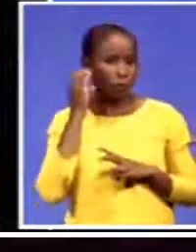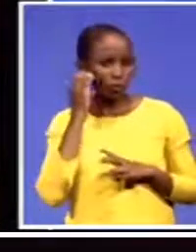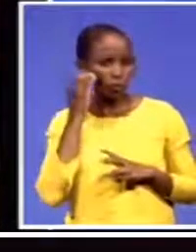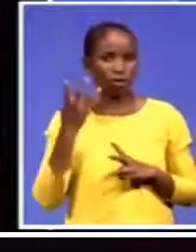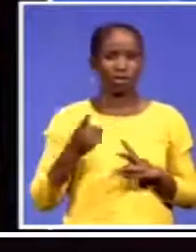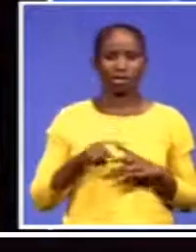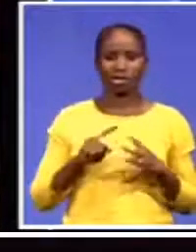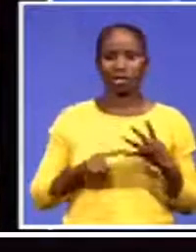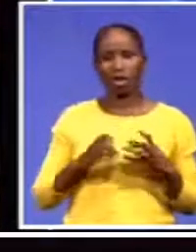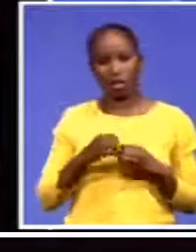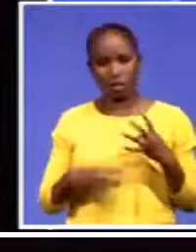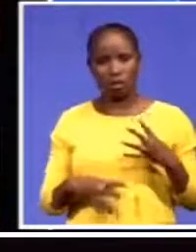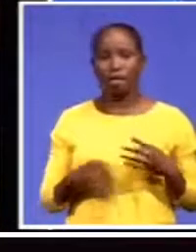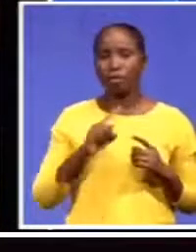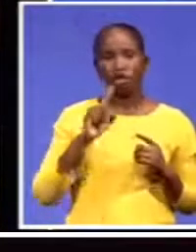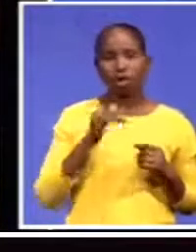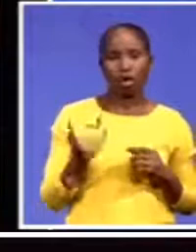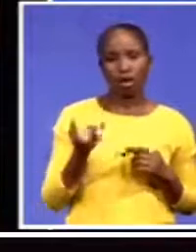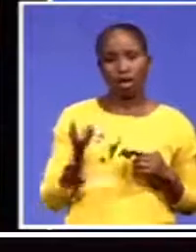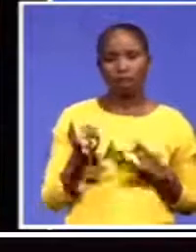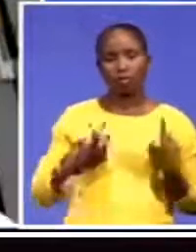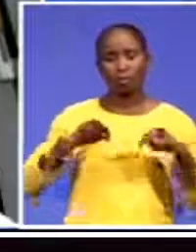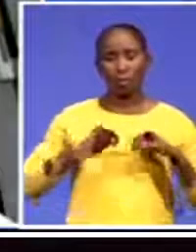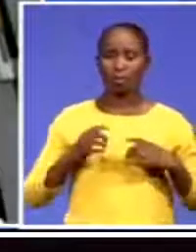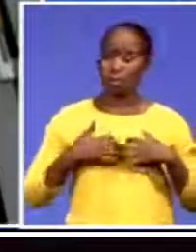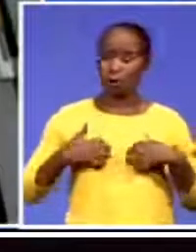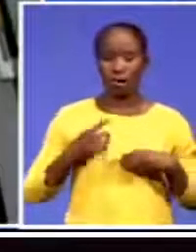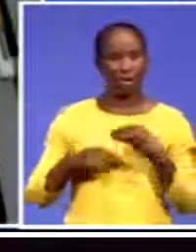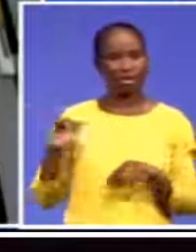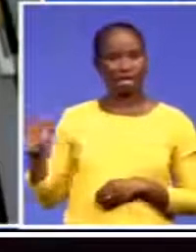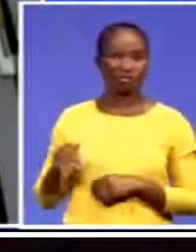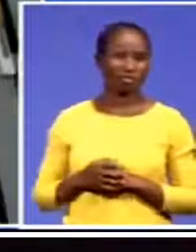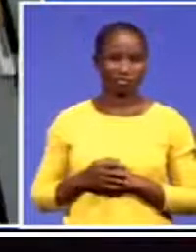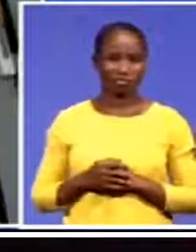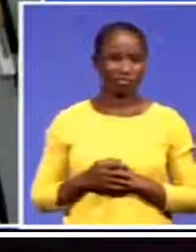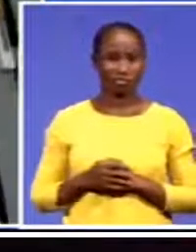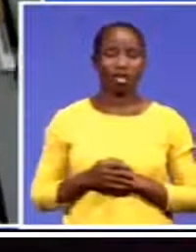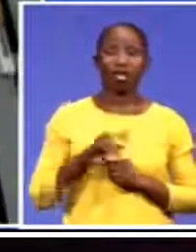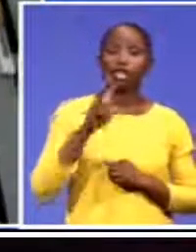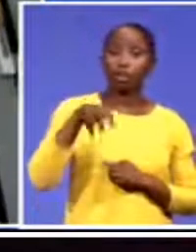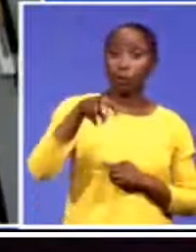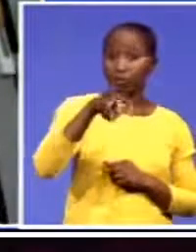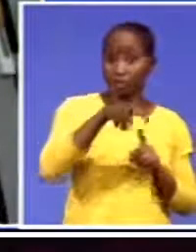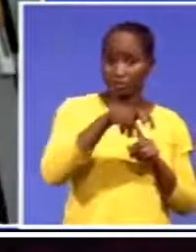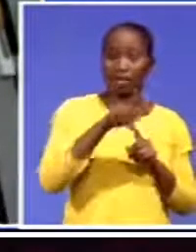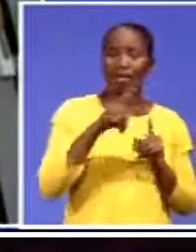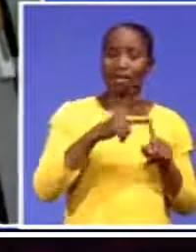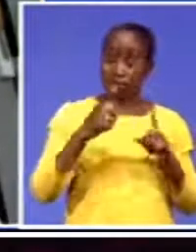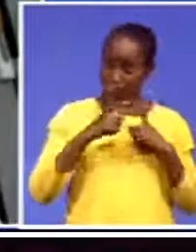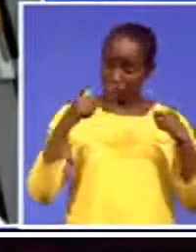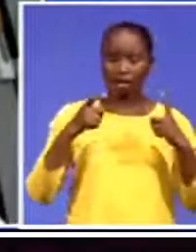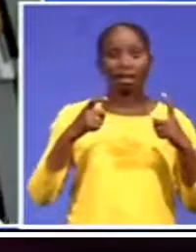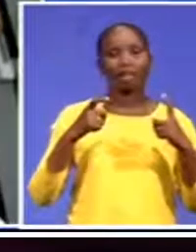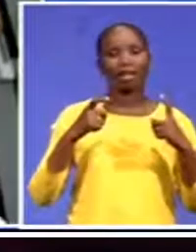particularly worried about that. Tourism is another major mega industry on the African continent. Yeah,